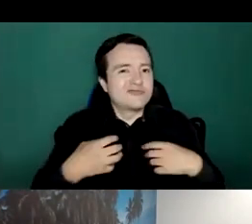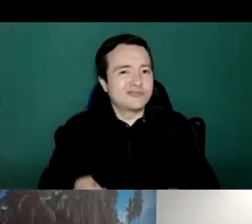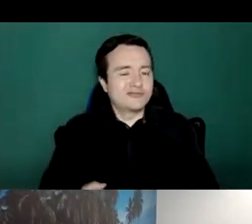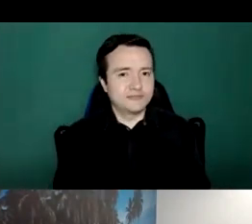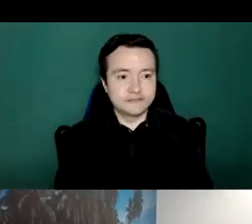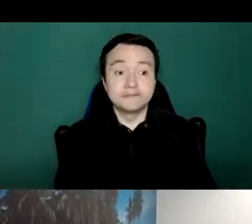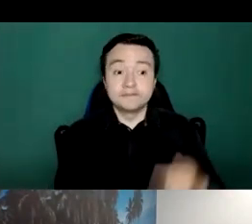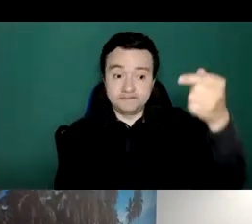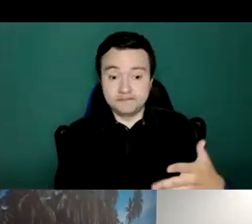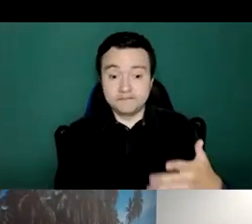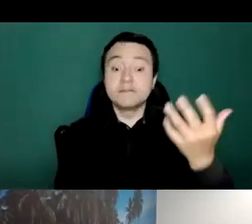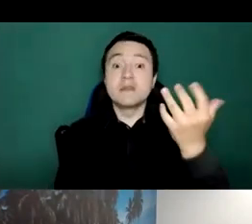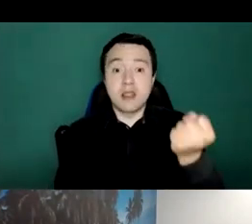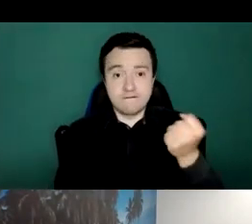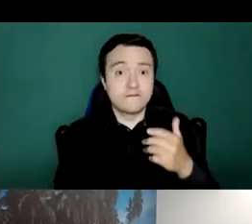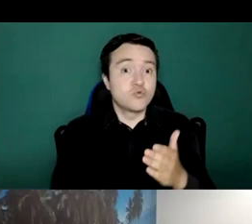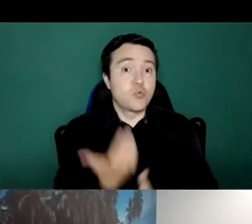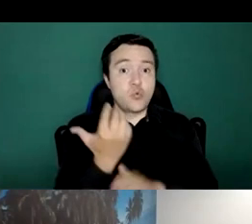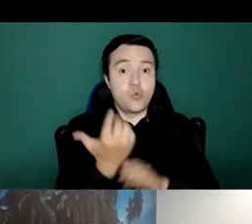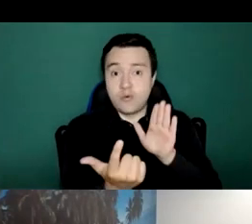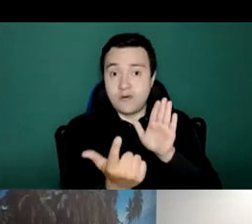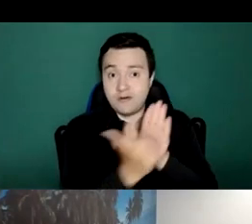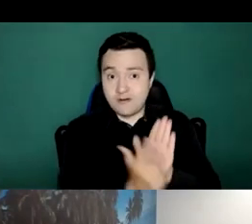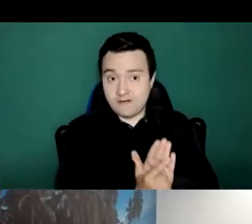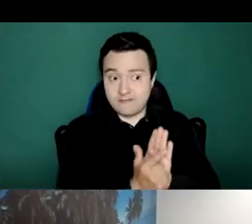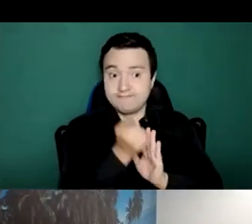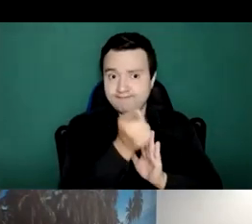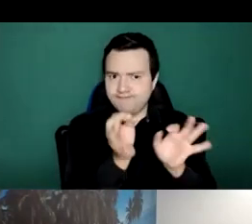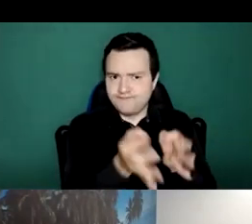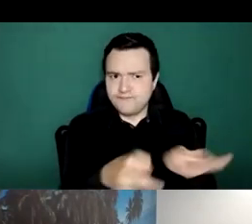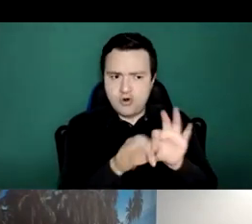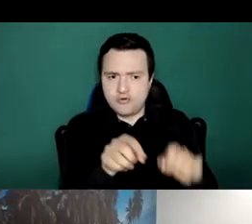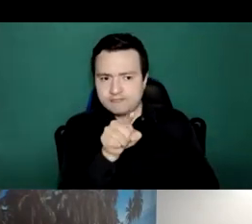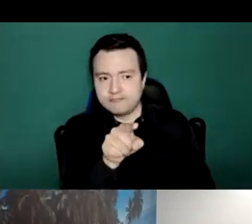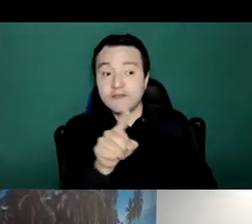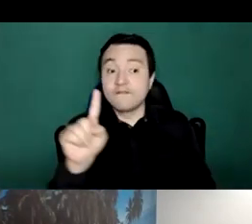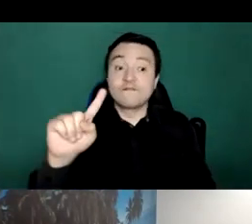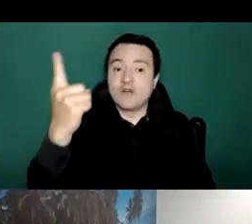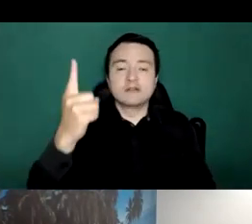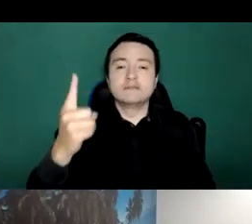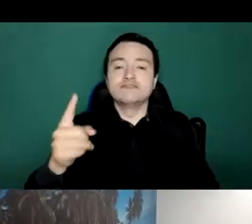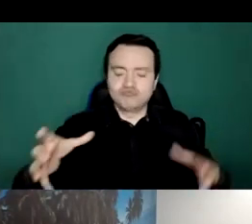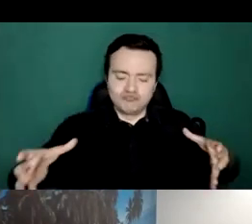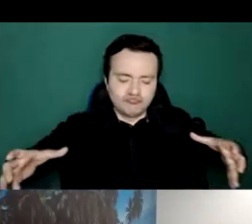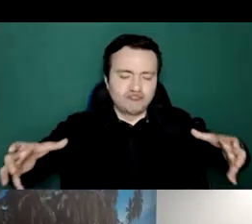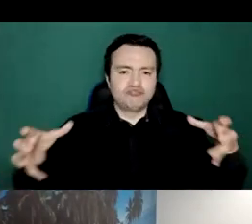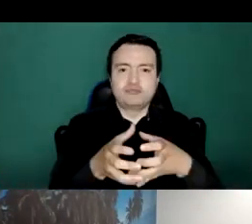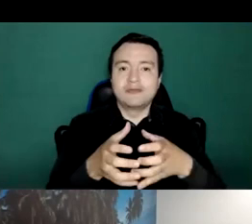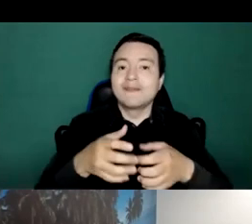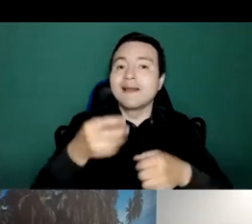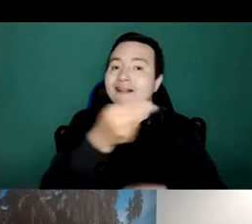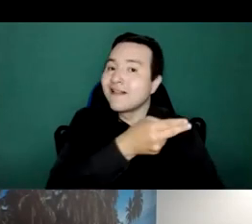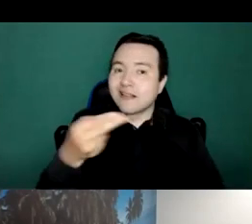from the president's office that there are two very important laws that were enacted one set up the national emergency